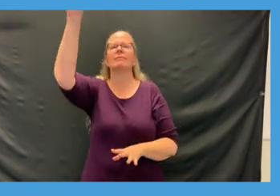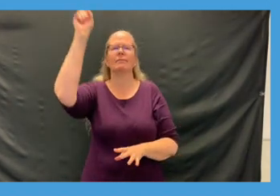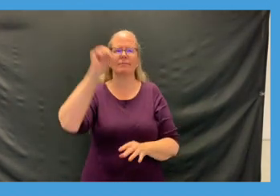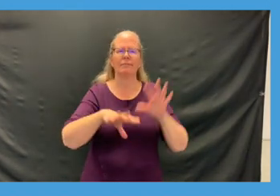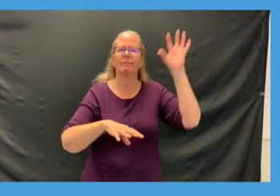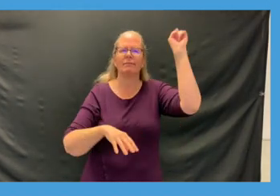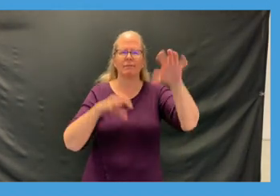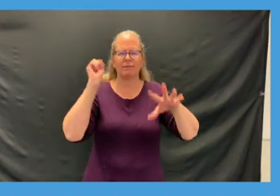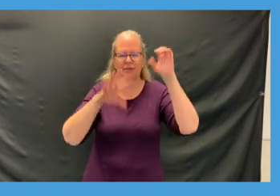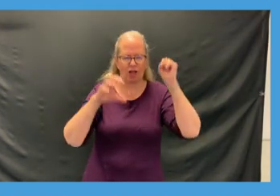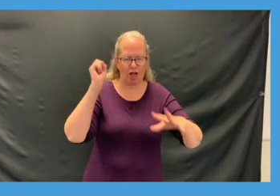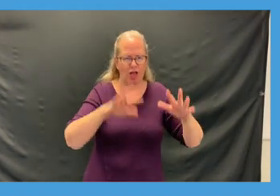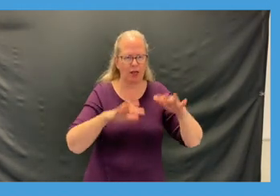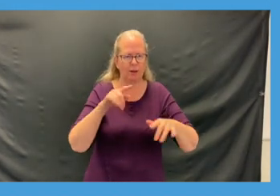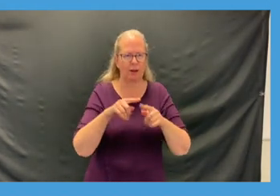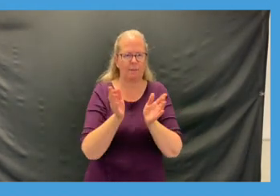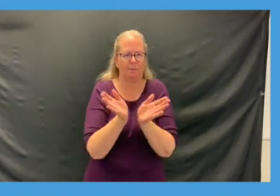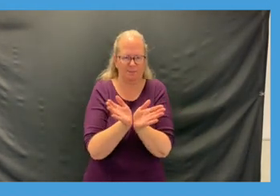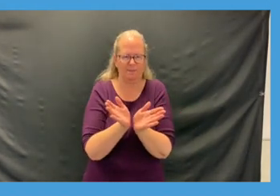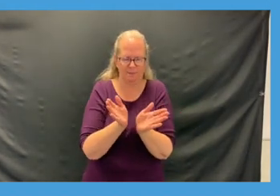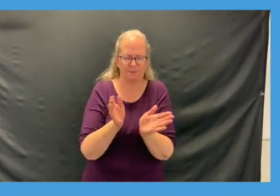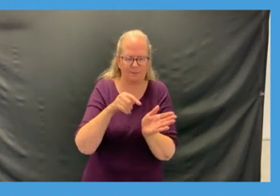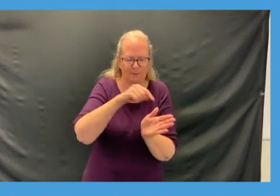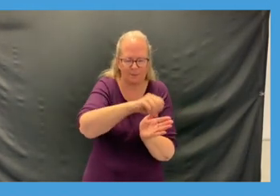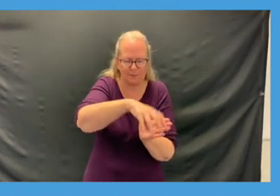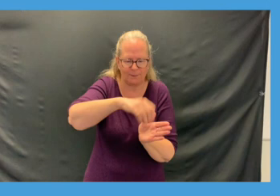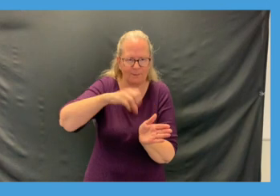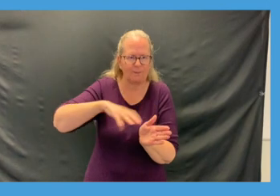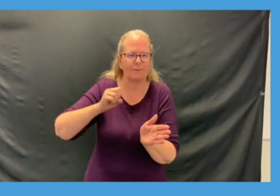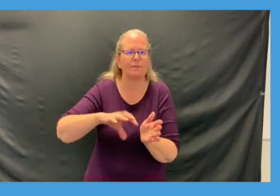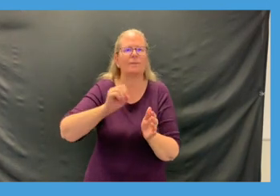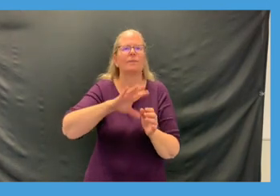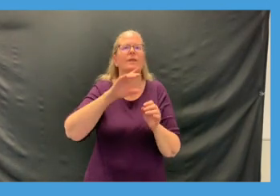your pineapple and reach for it and put it all over your pizza